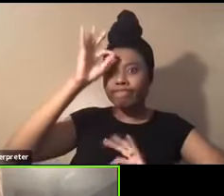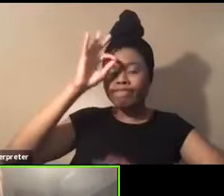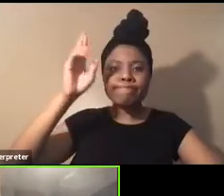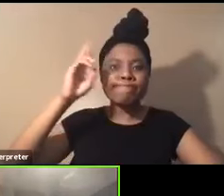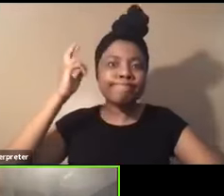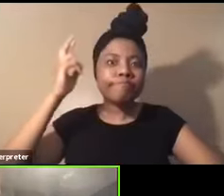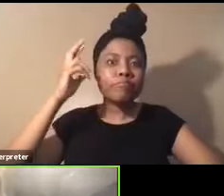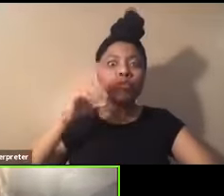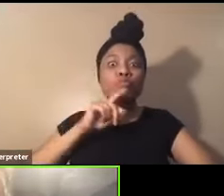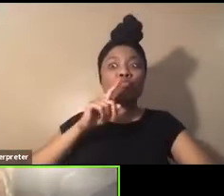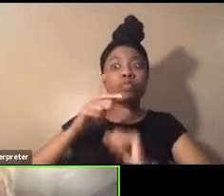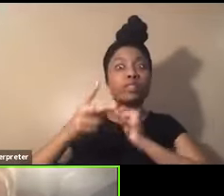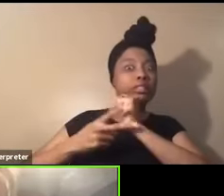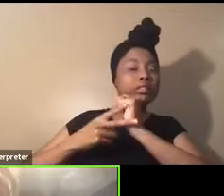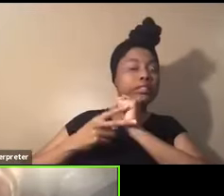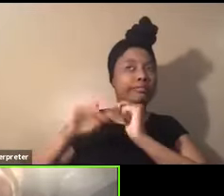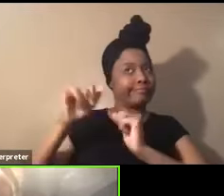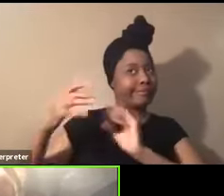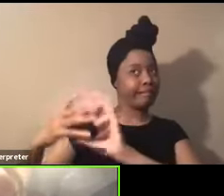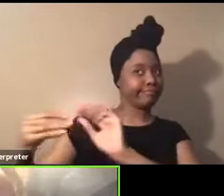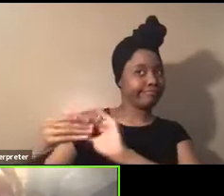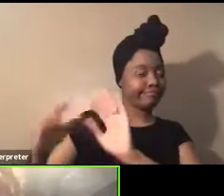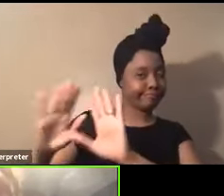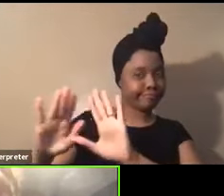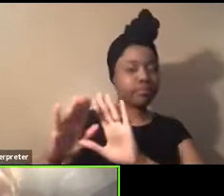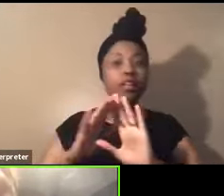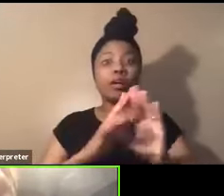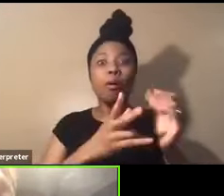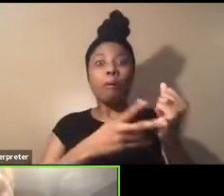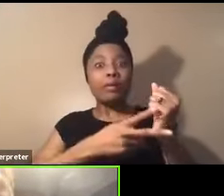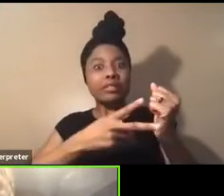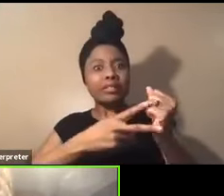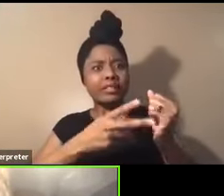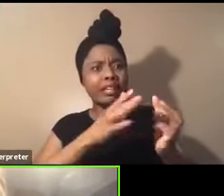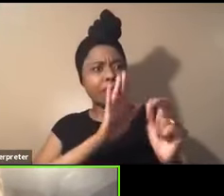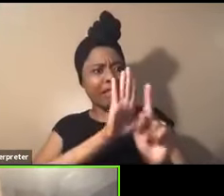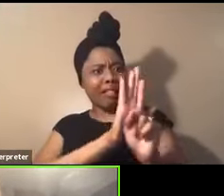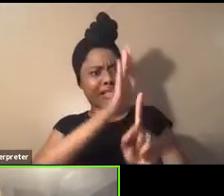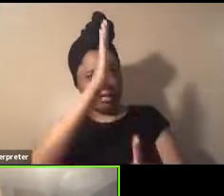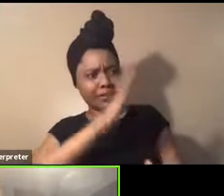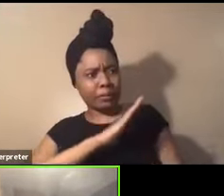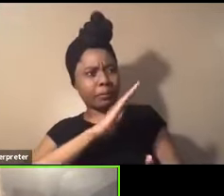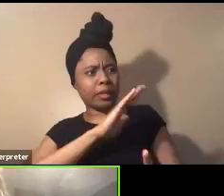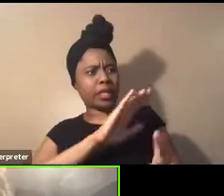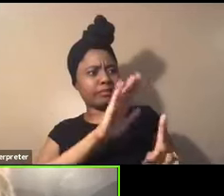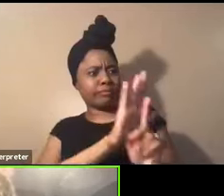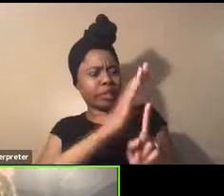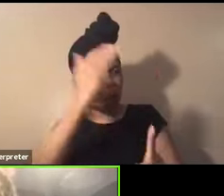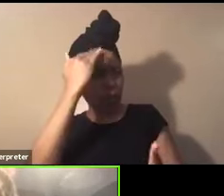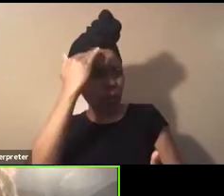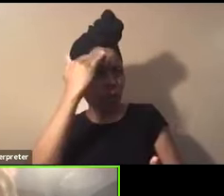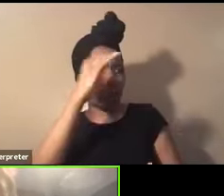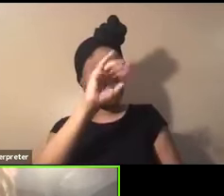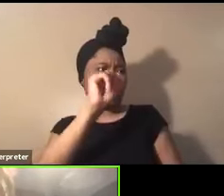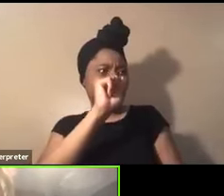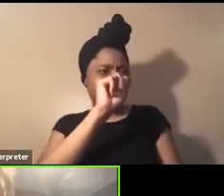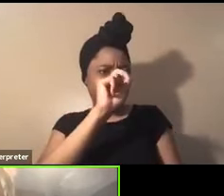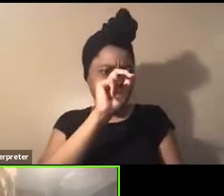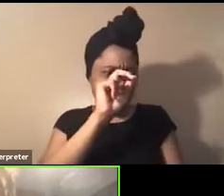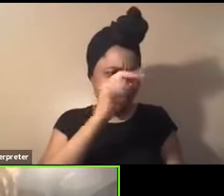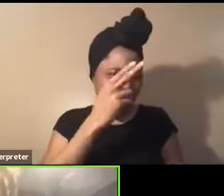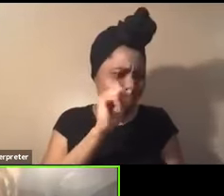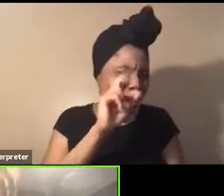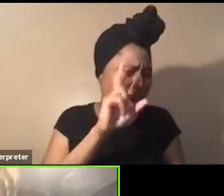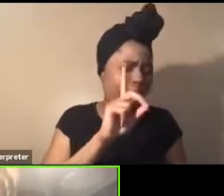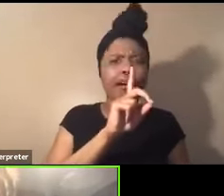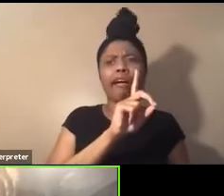saved as a matter. That's a whole nother story that was saved by this man that knew with these, just these jihad and, and, um, that